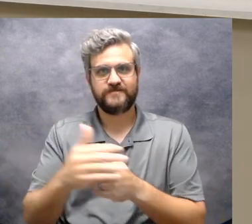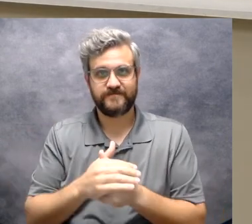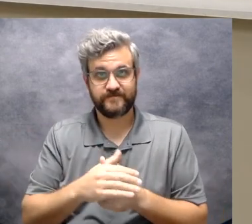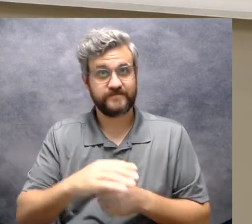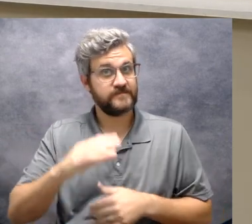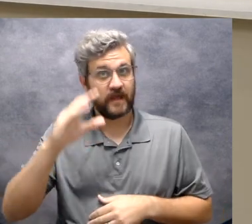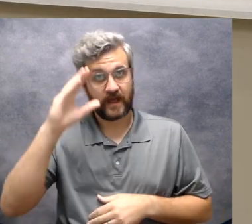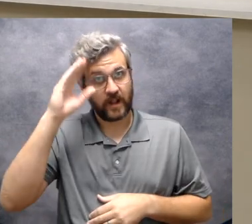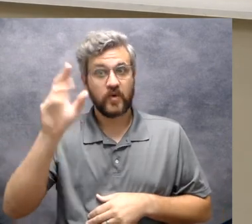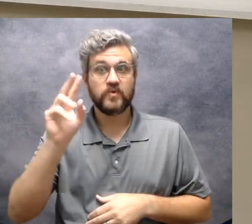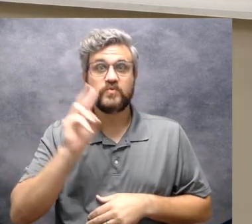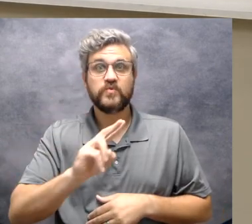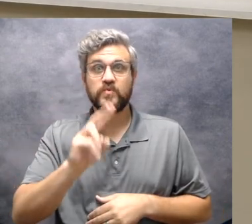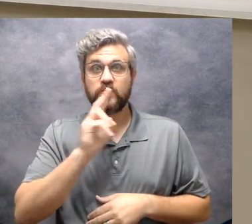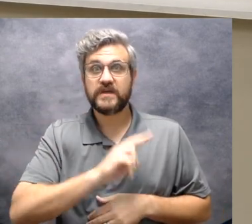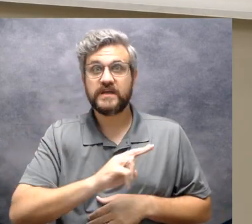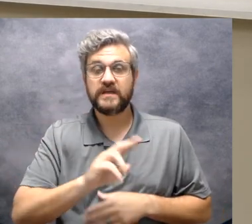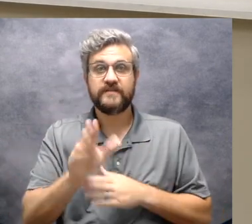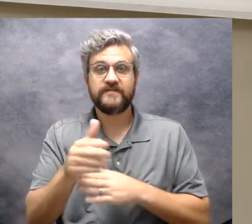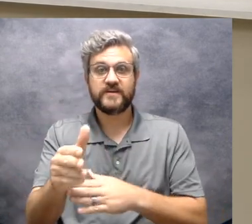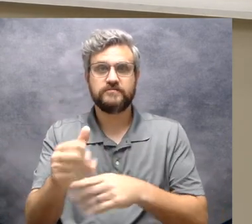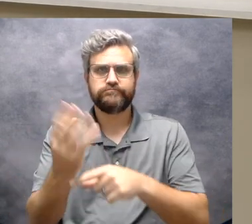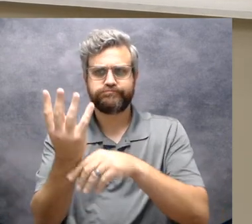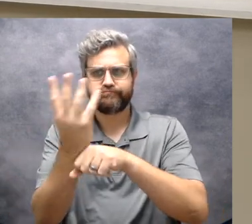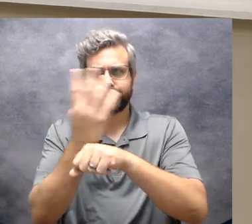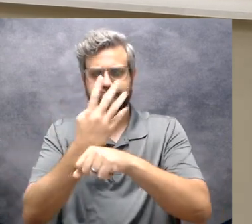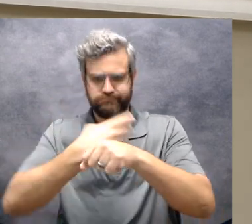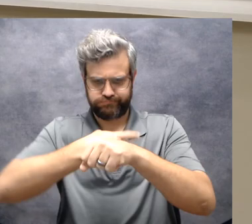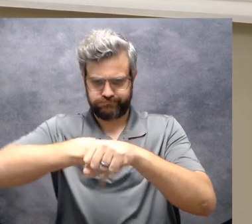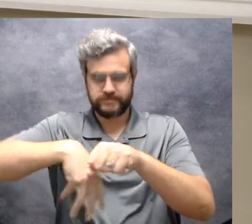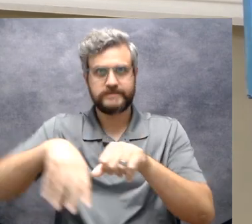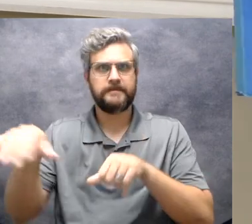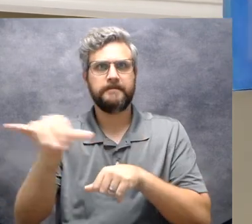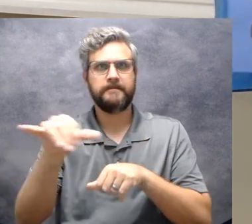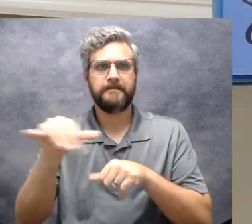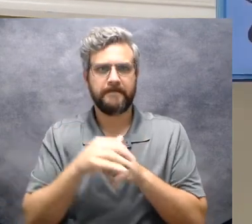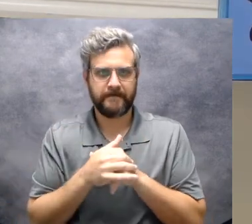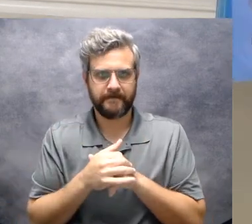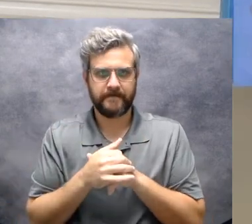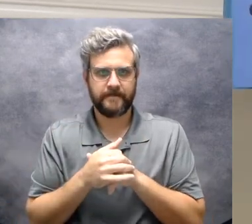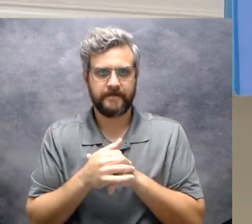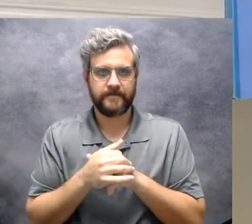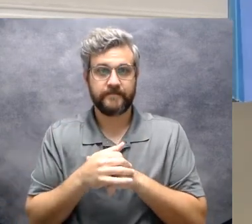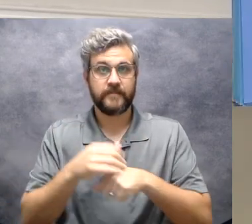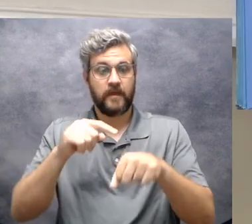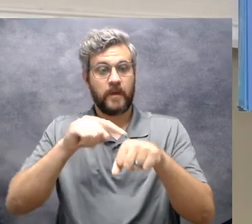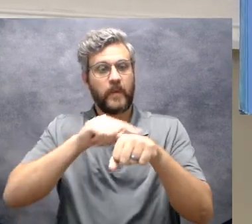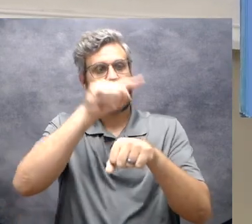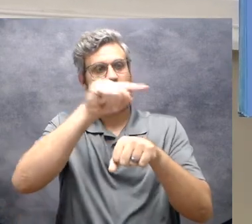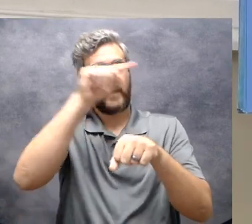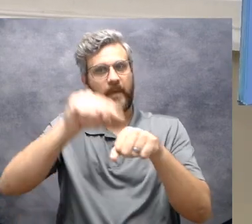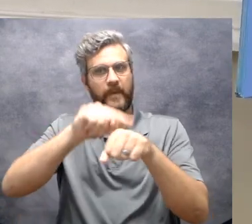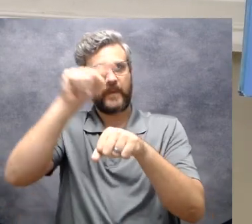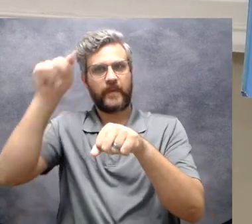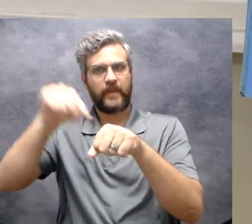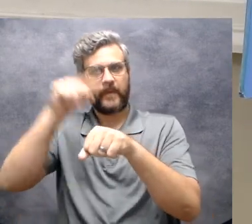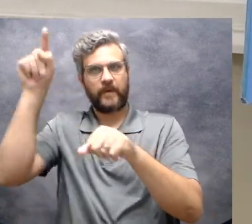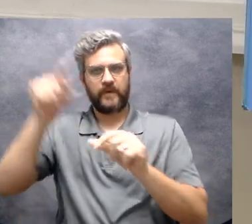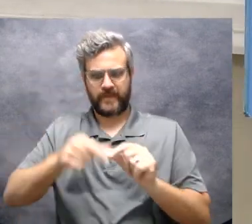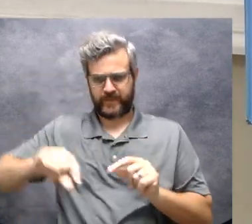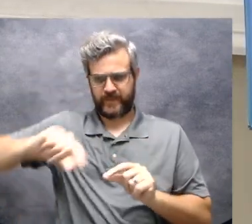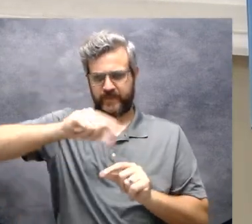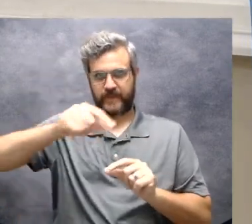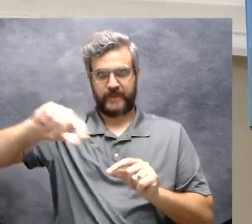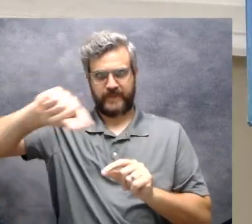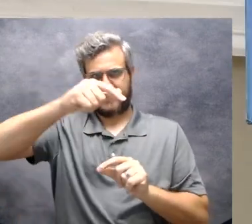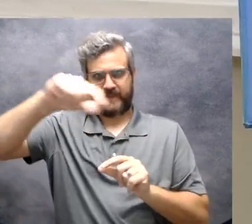Hello, twin fish, thin, thin fish. Curly whirly, twisty